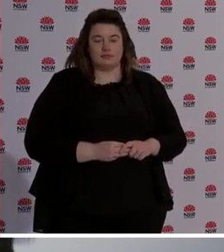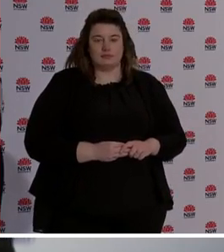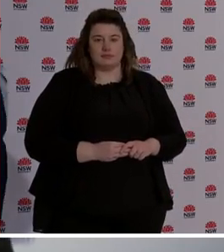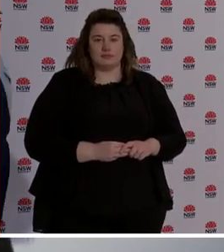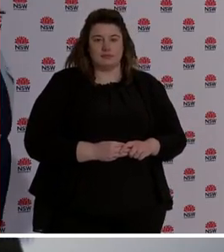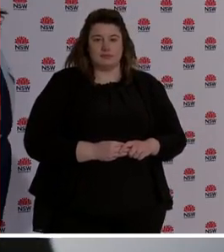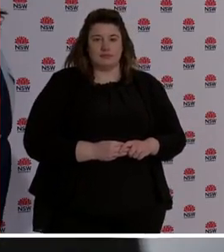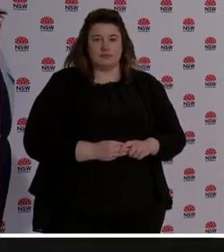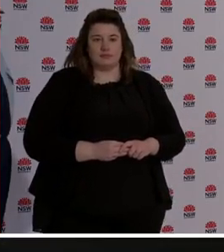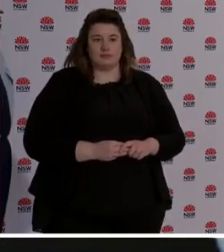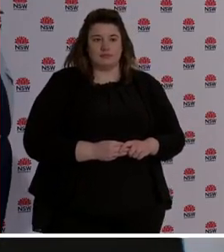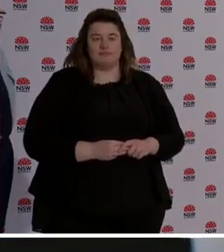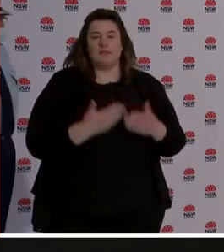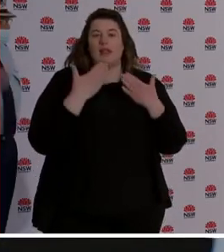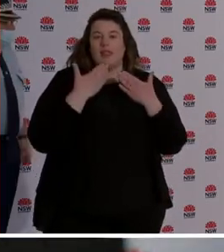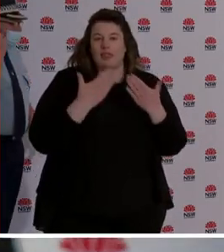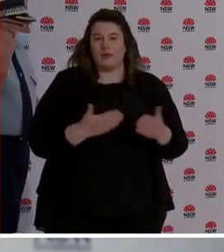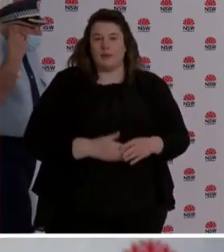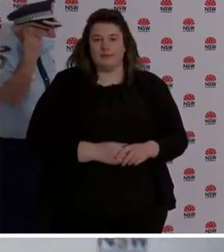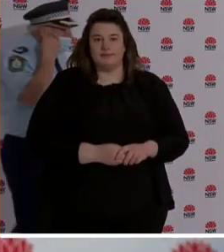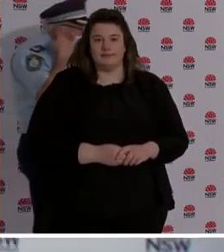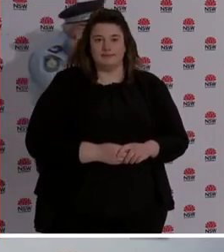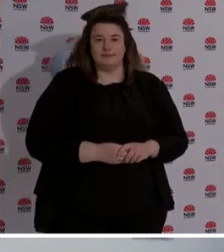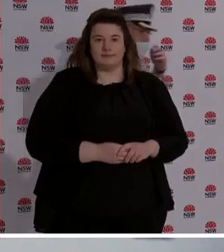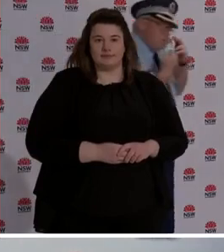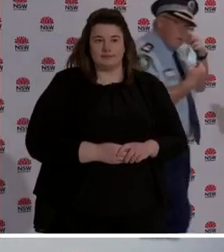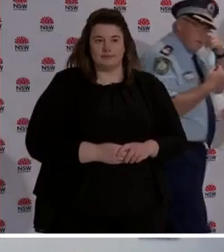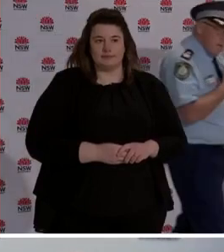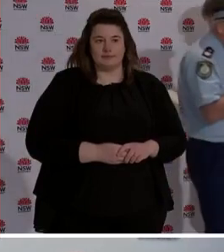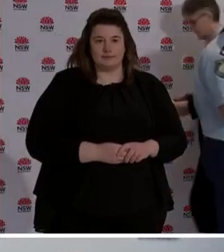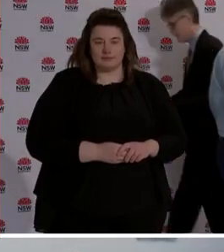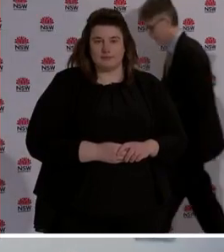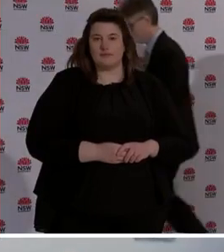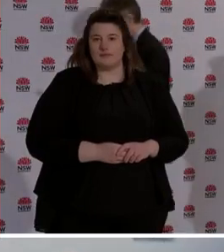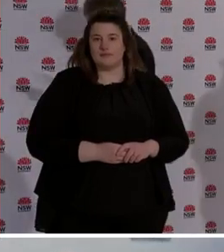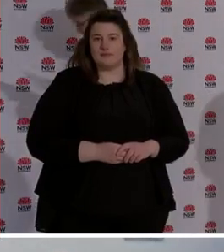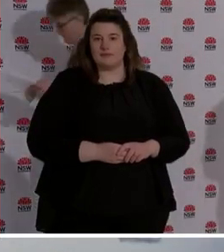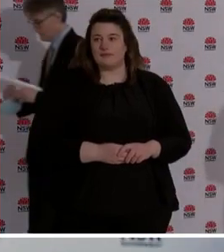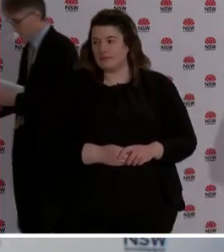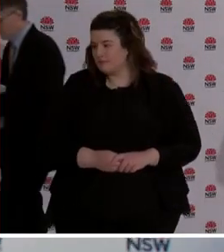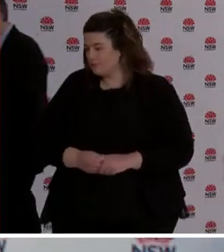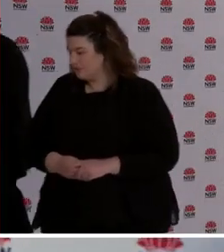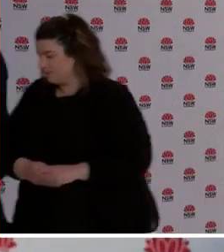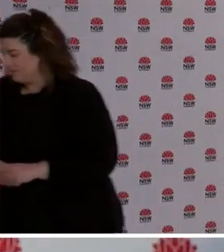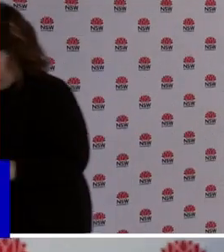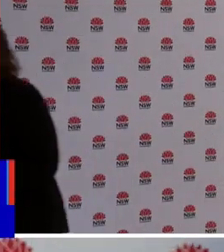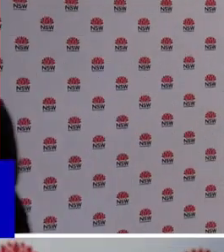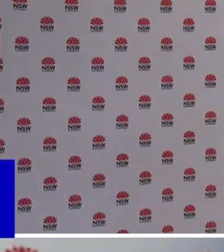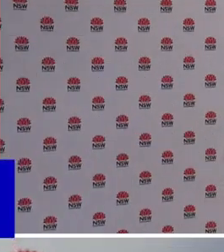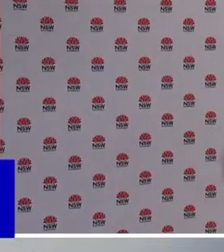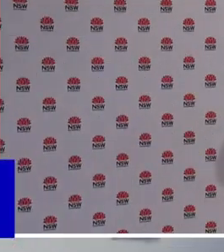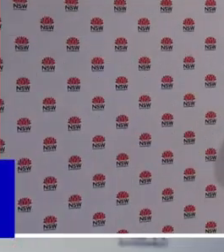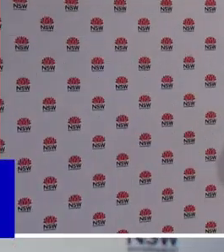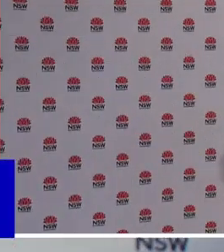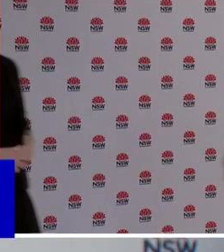I'll leave it there. Thank you very much. Good morning. Thank you Dr McNulty. Premier, 510